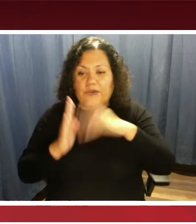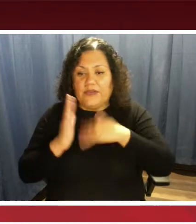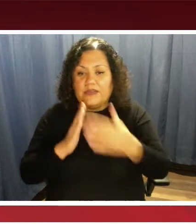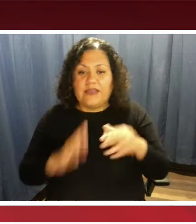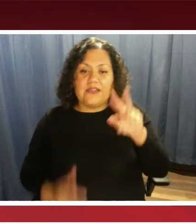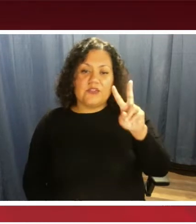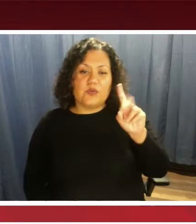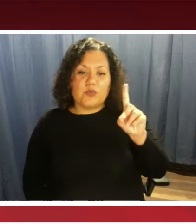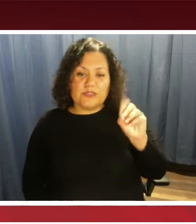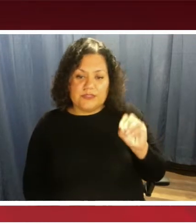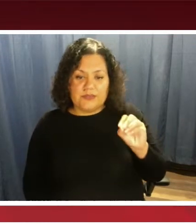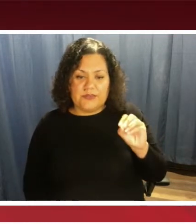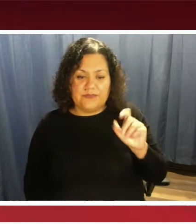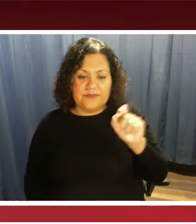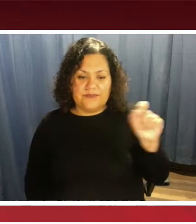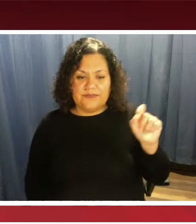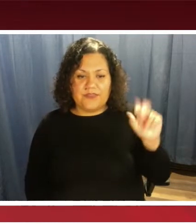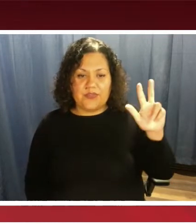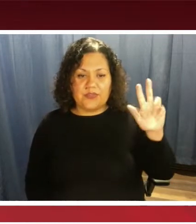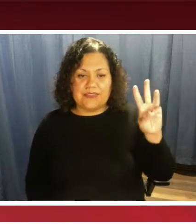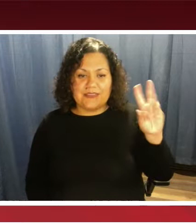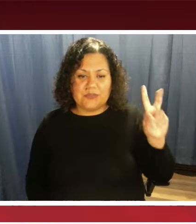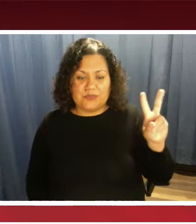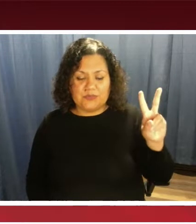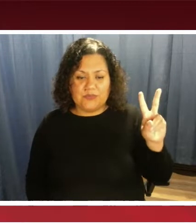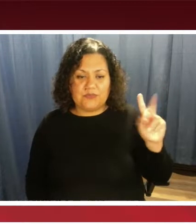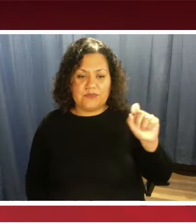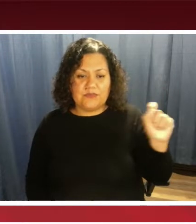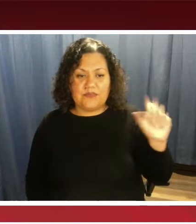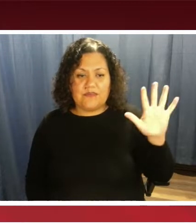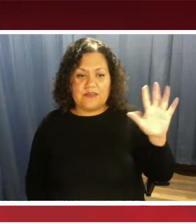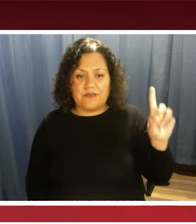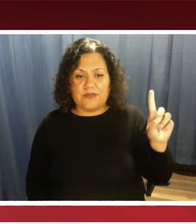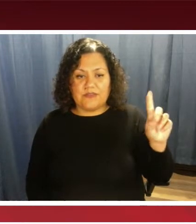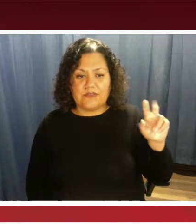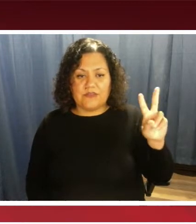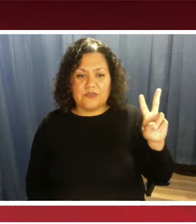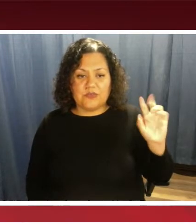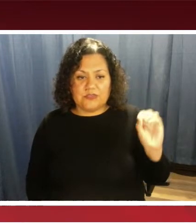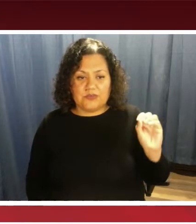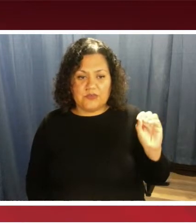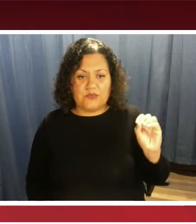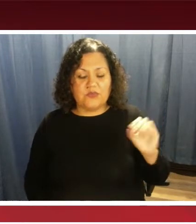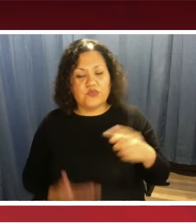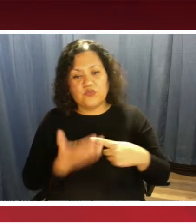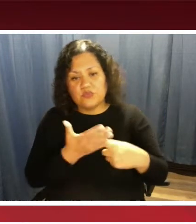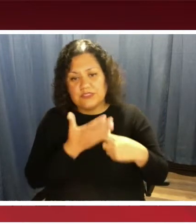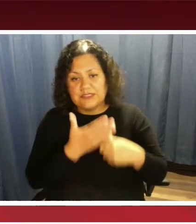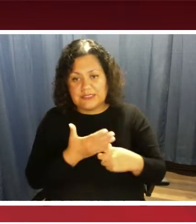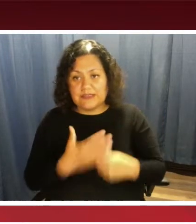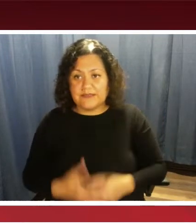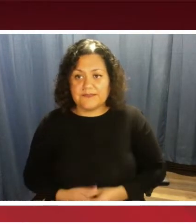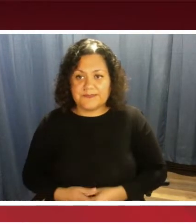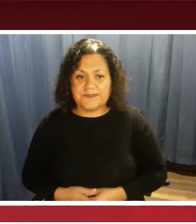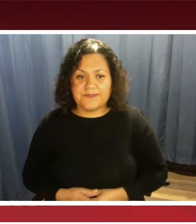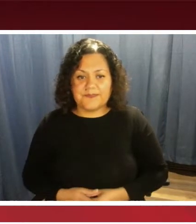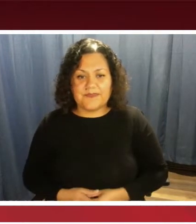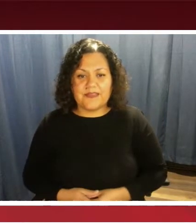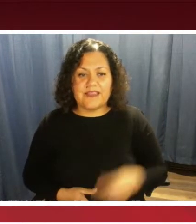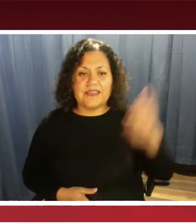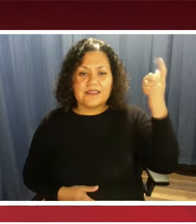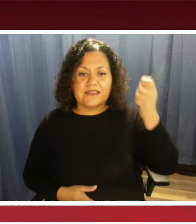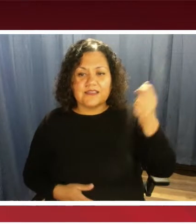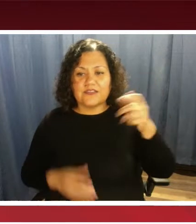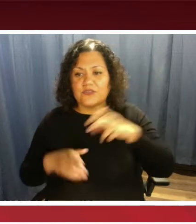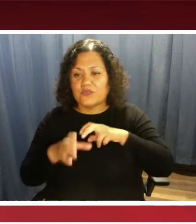-362-5120 to discuss this. Subscription trips are